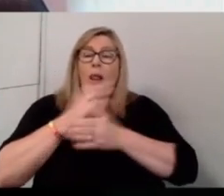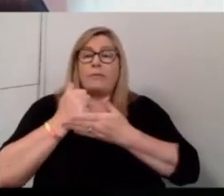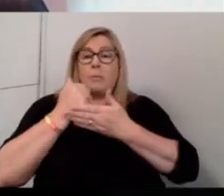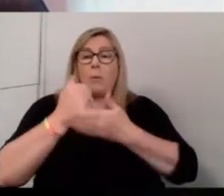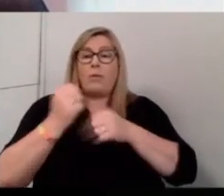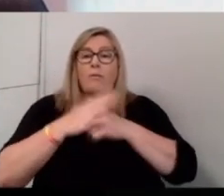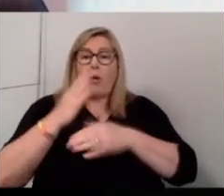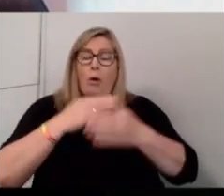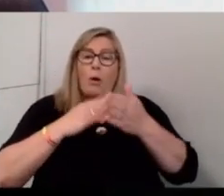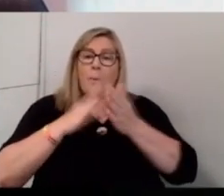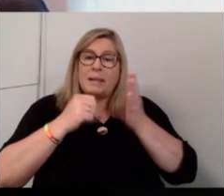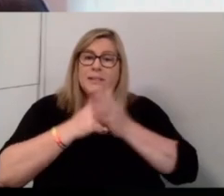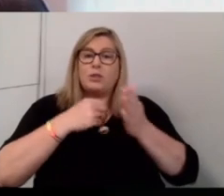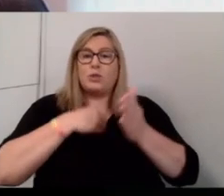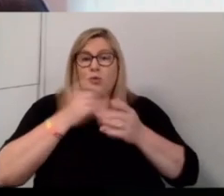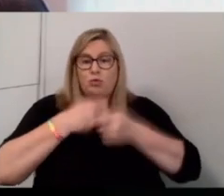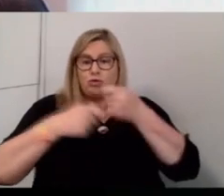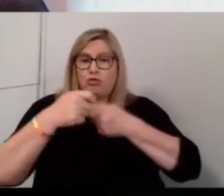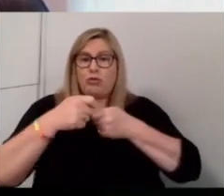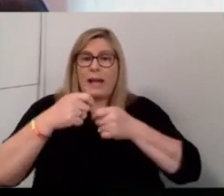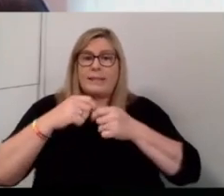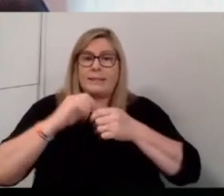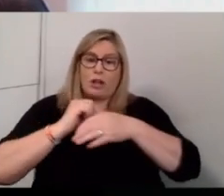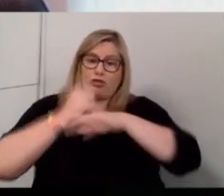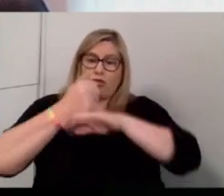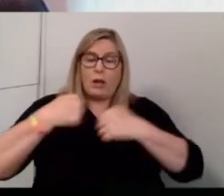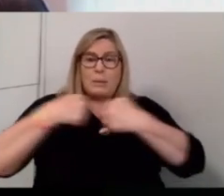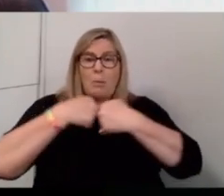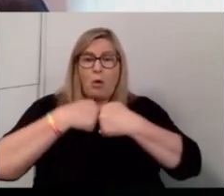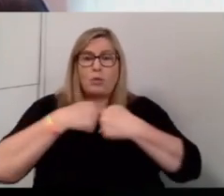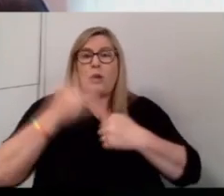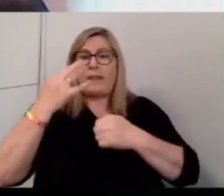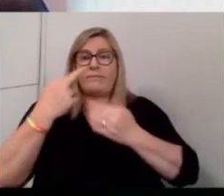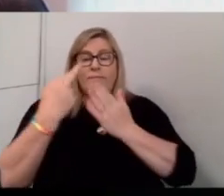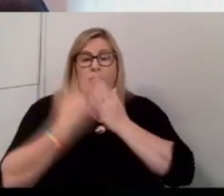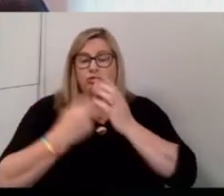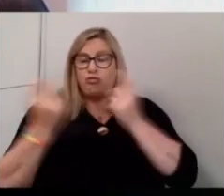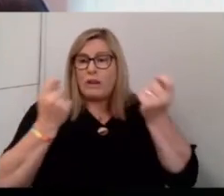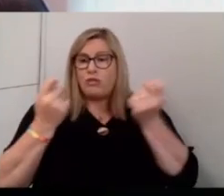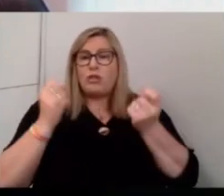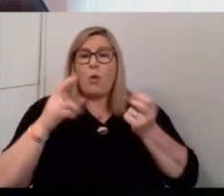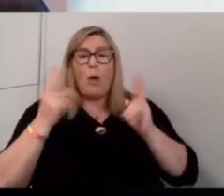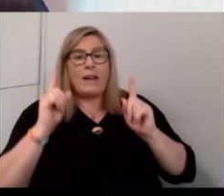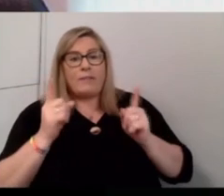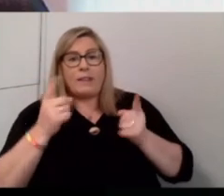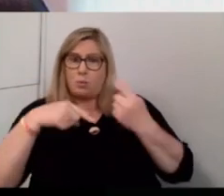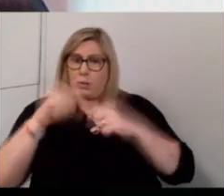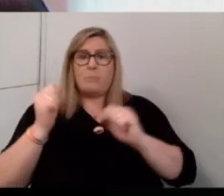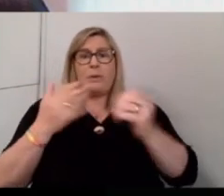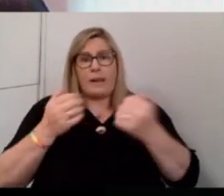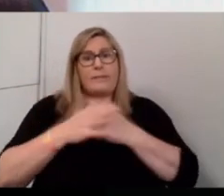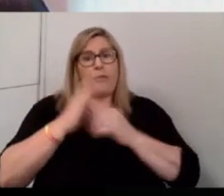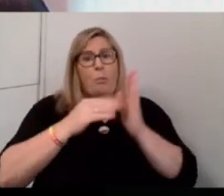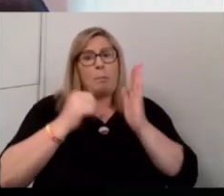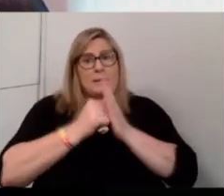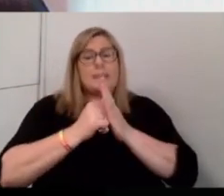trade cross-border, whether that's regulatory advice, and we currently provide that for businesses. Again, so again,